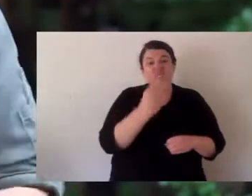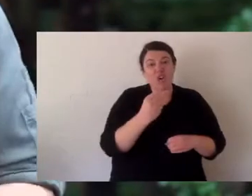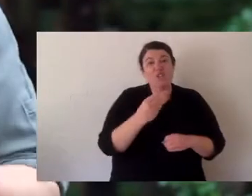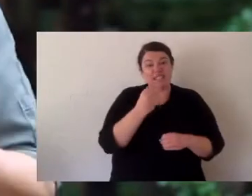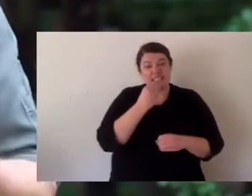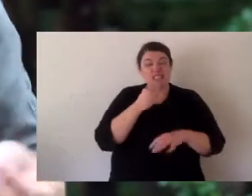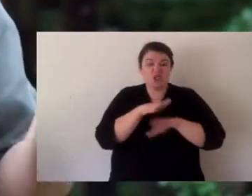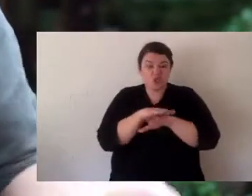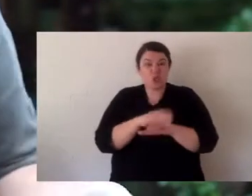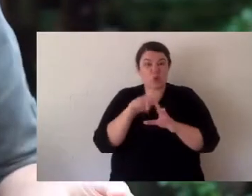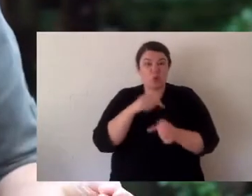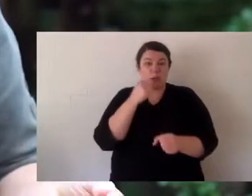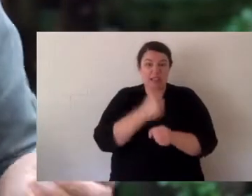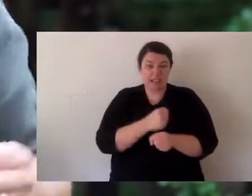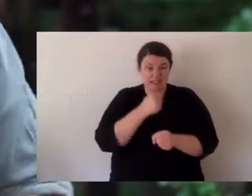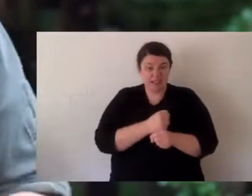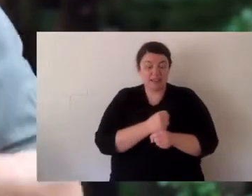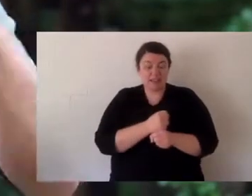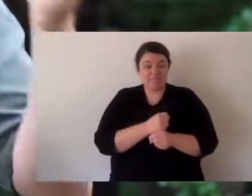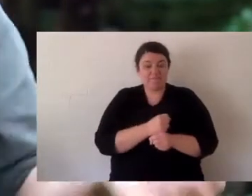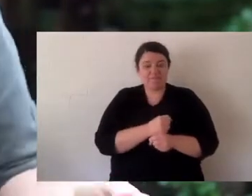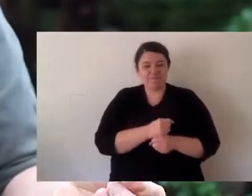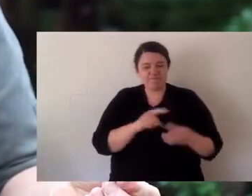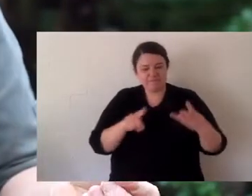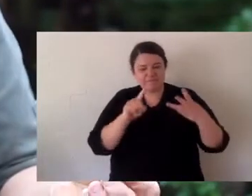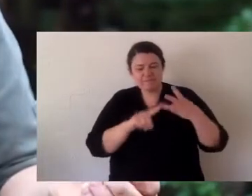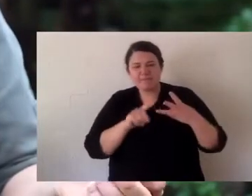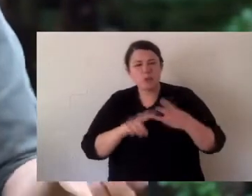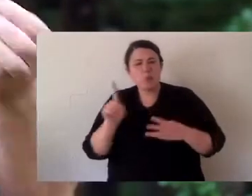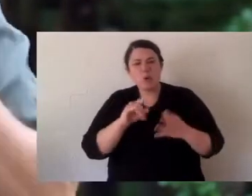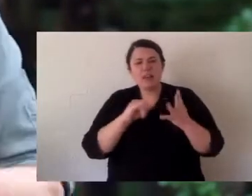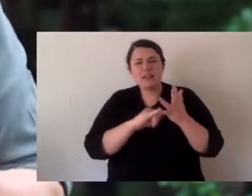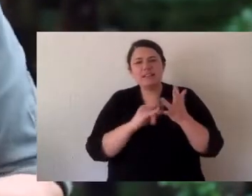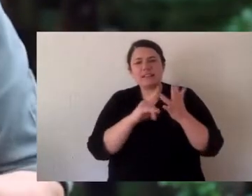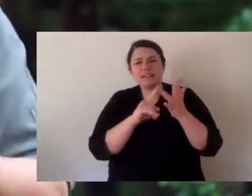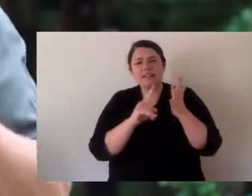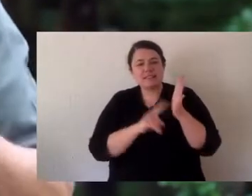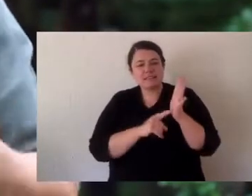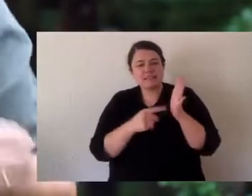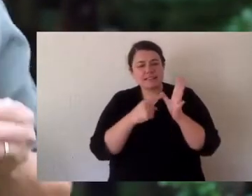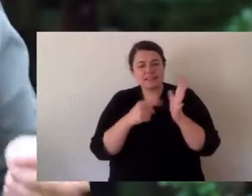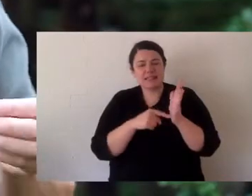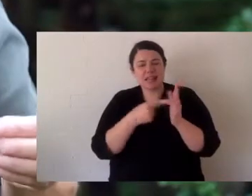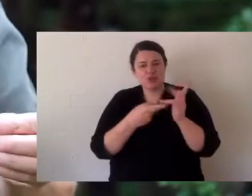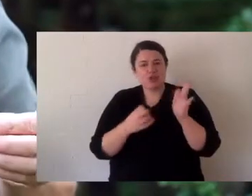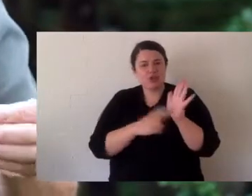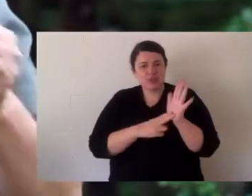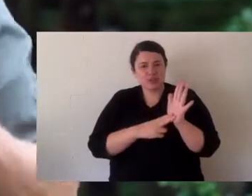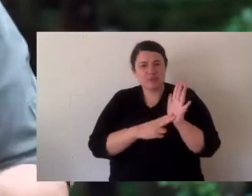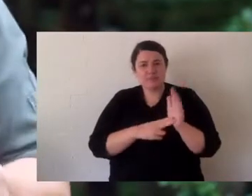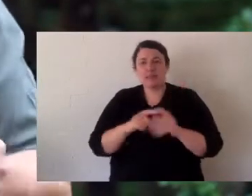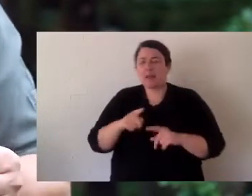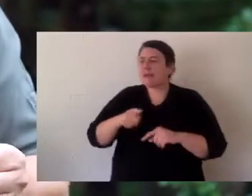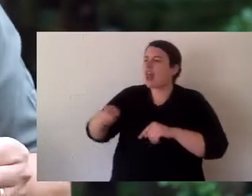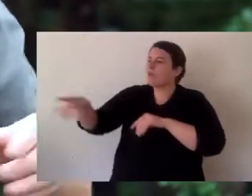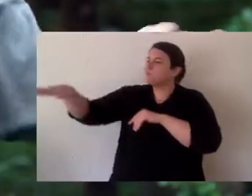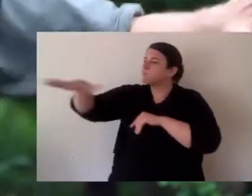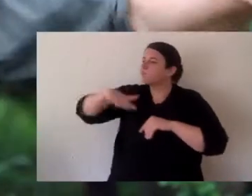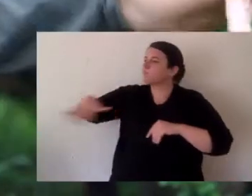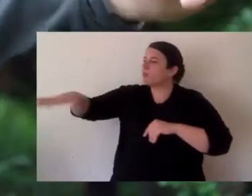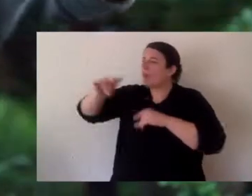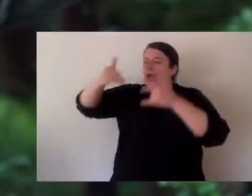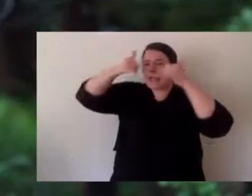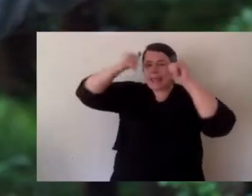hundred percent of turtle nests are being eaten by foxes. And the last thing is siltation. A siltation